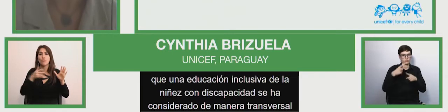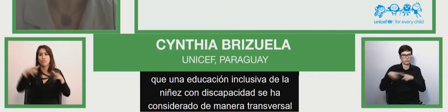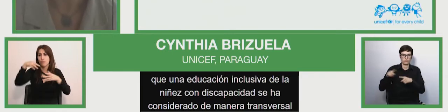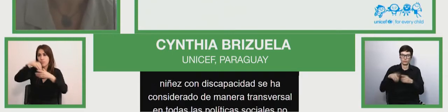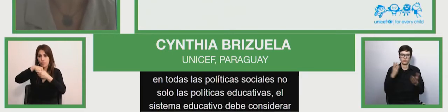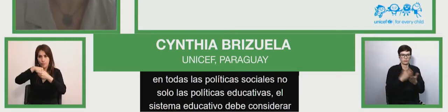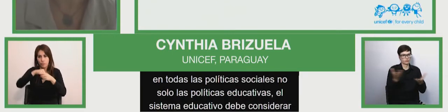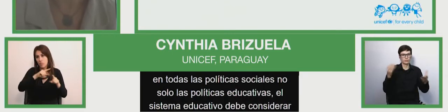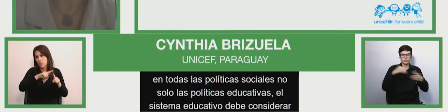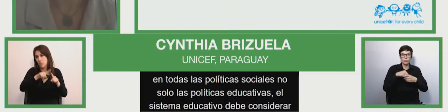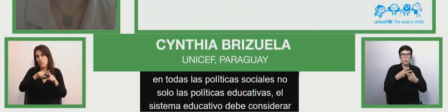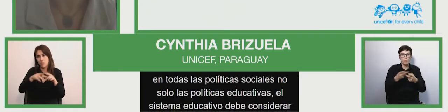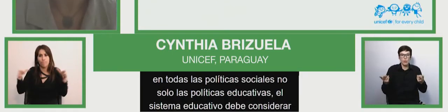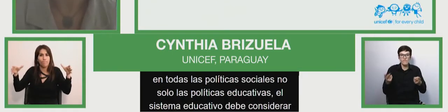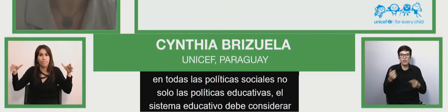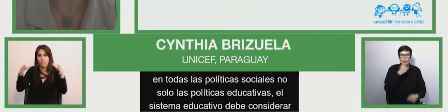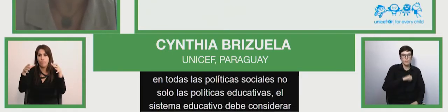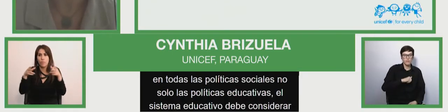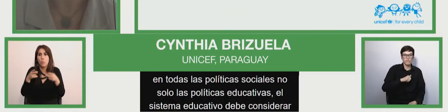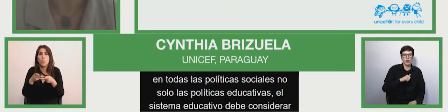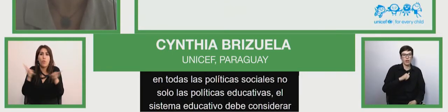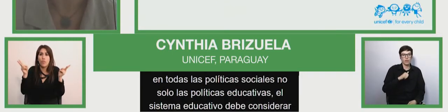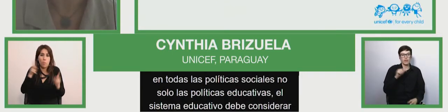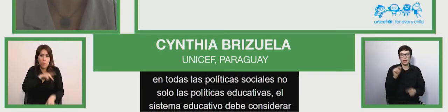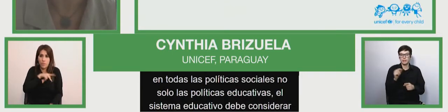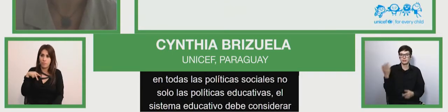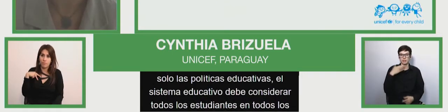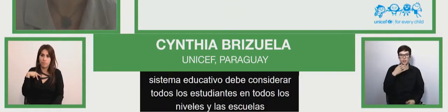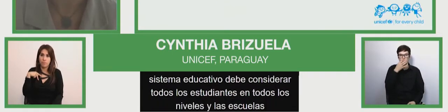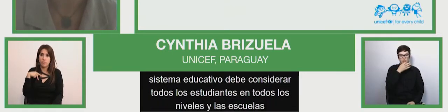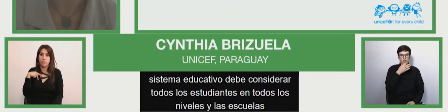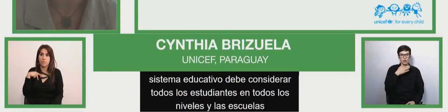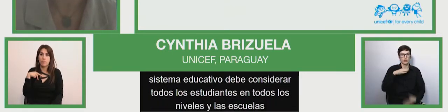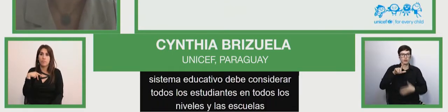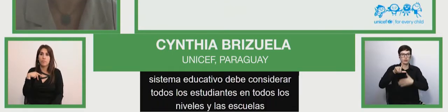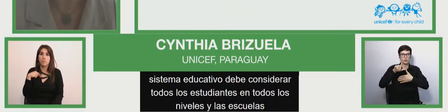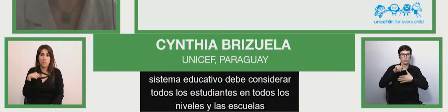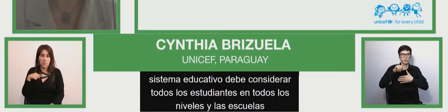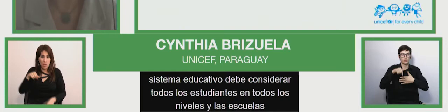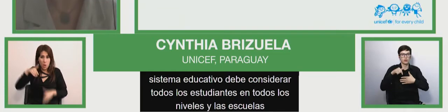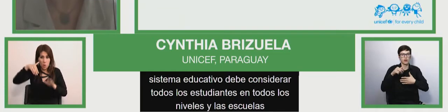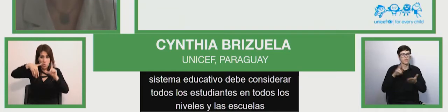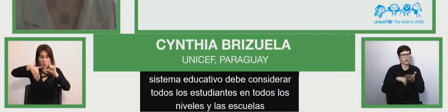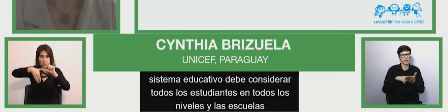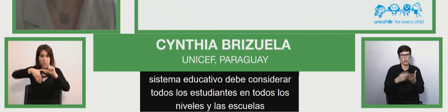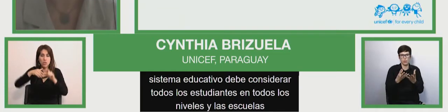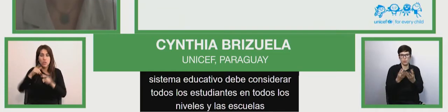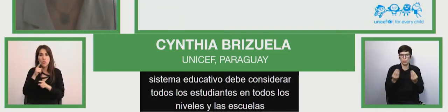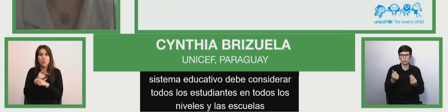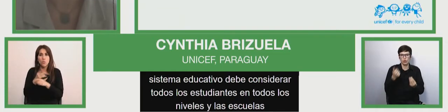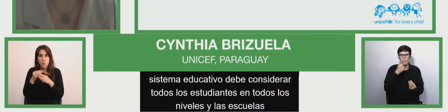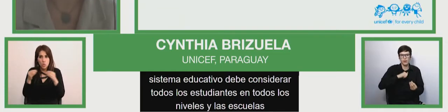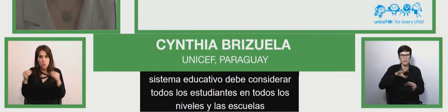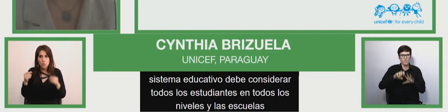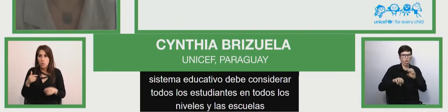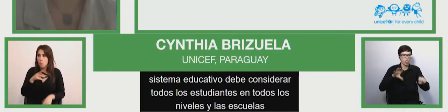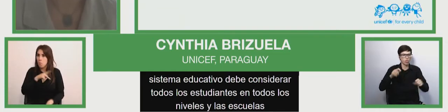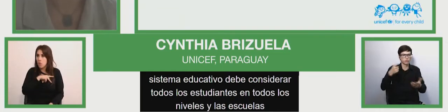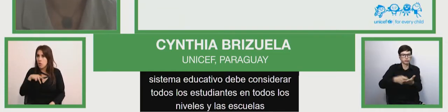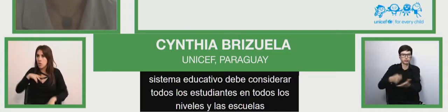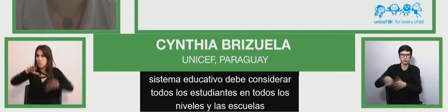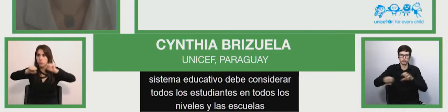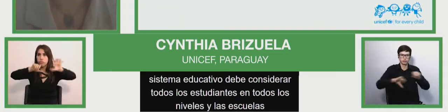private as they were stated that latin america was very privatized in that content regular